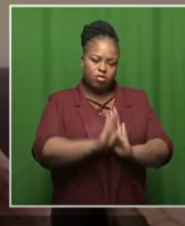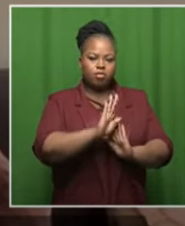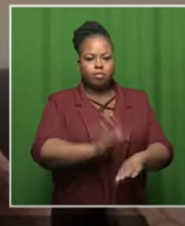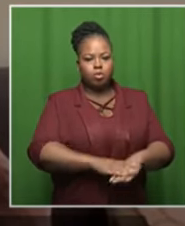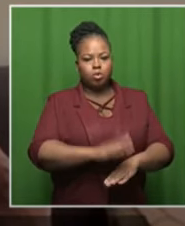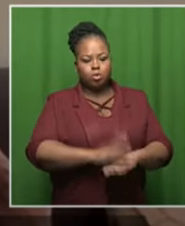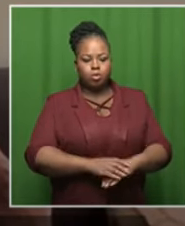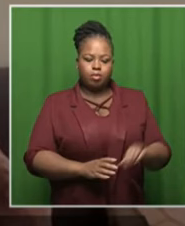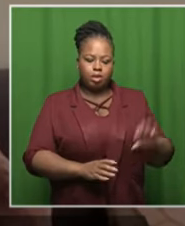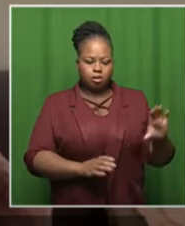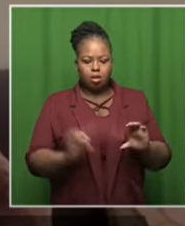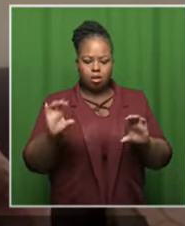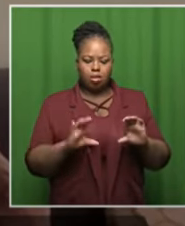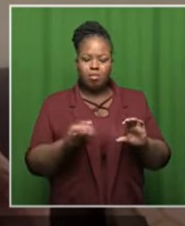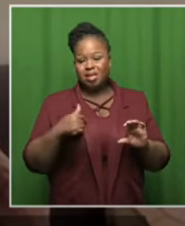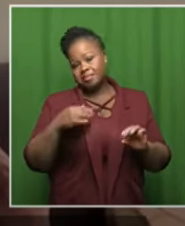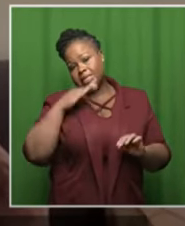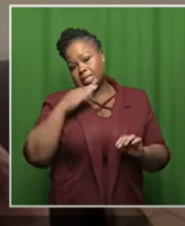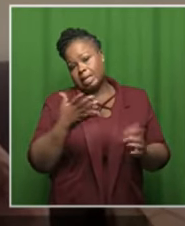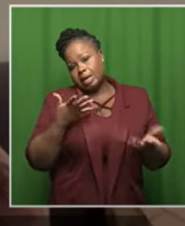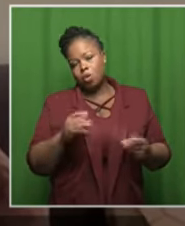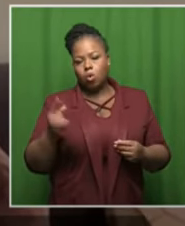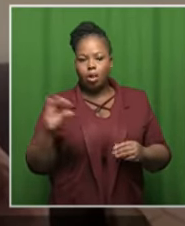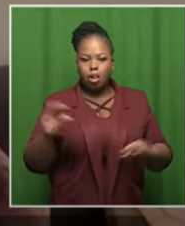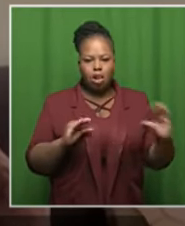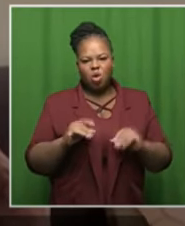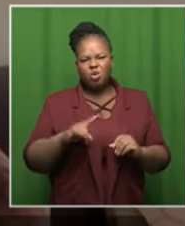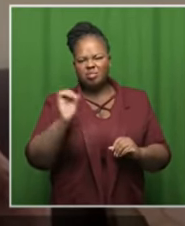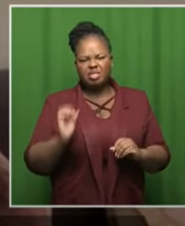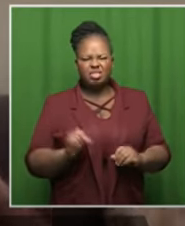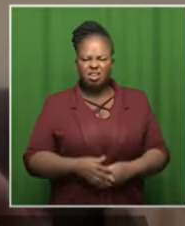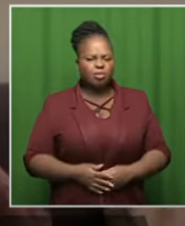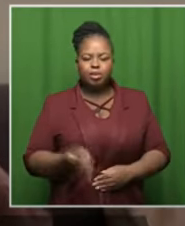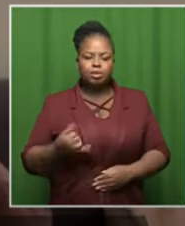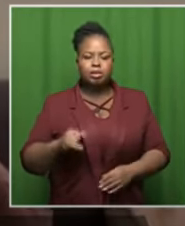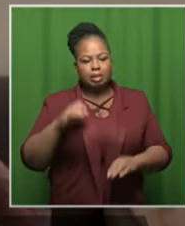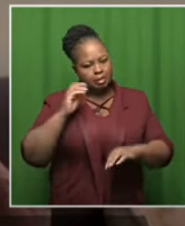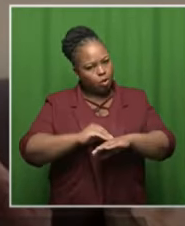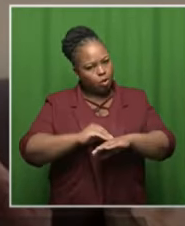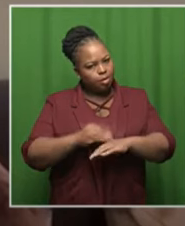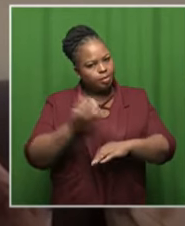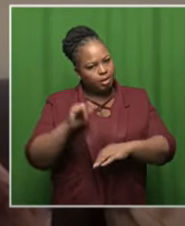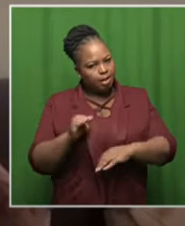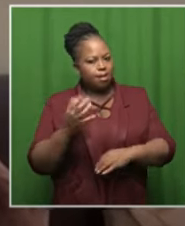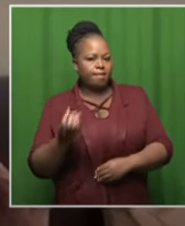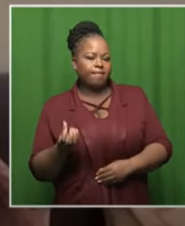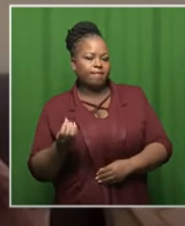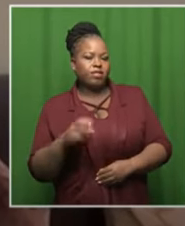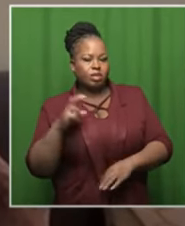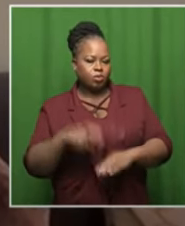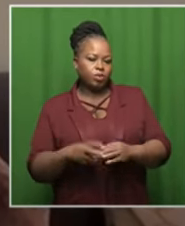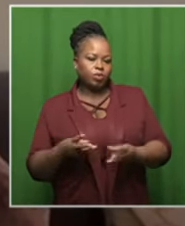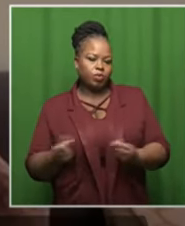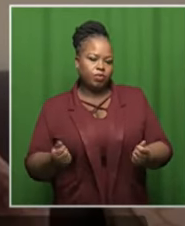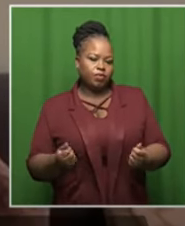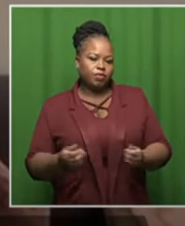saying the sponsors and the corporates are all 100 no we still have issues there that we need to to sort out okay